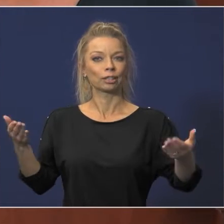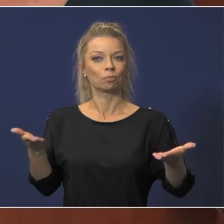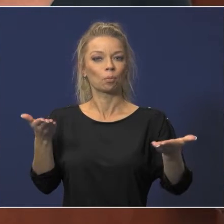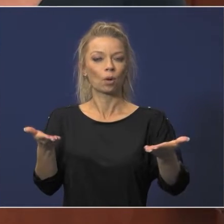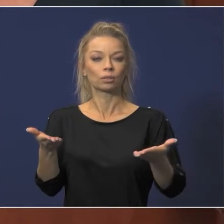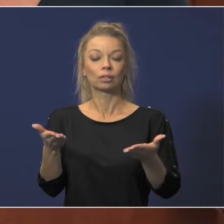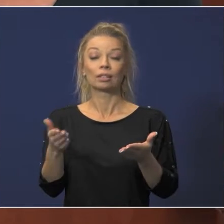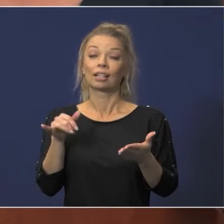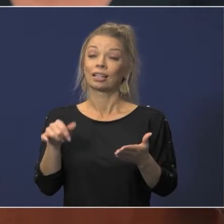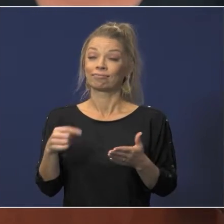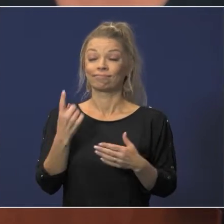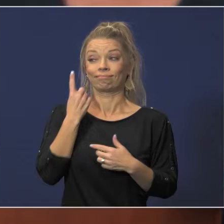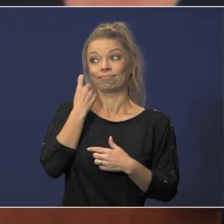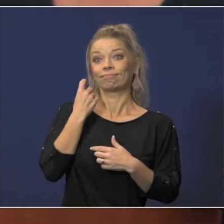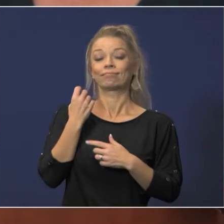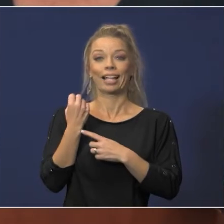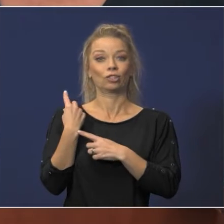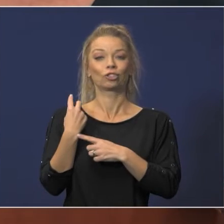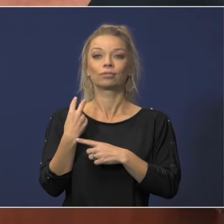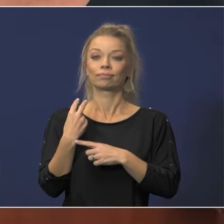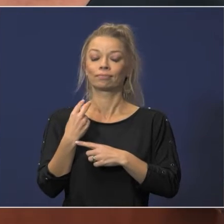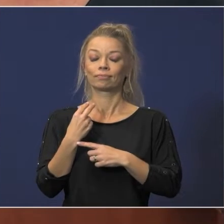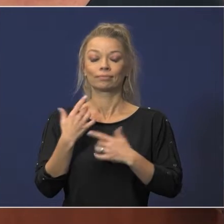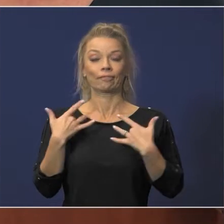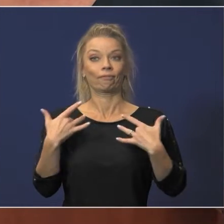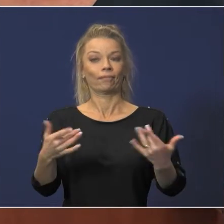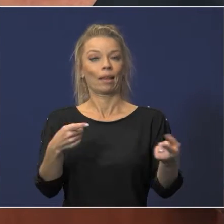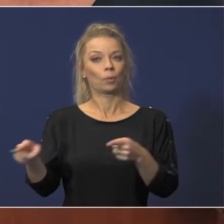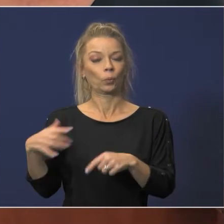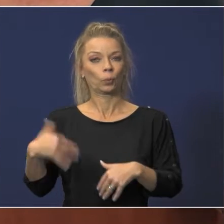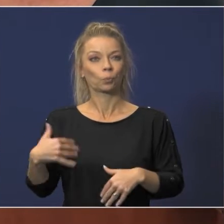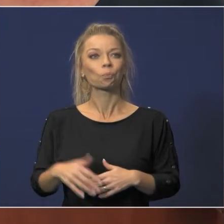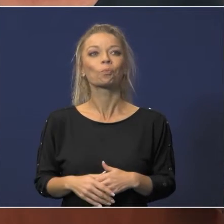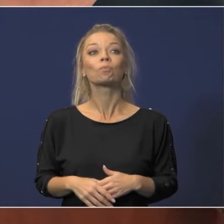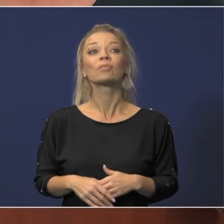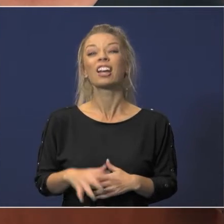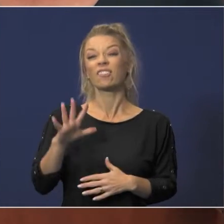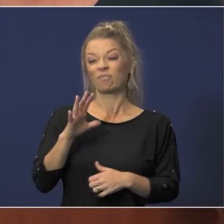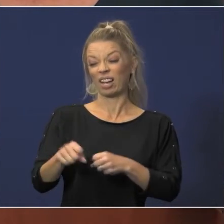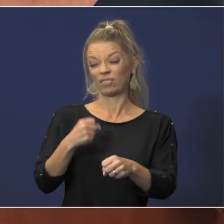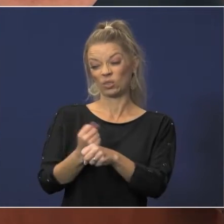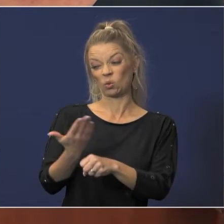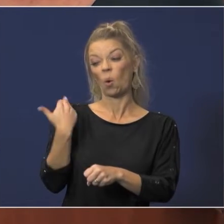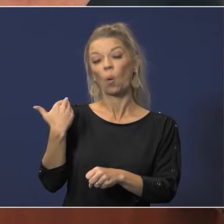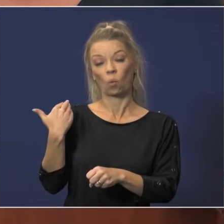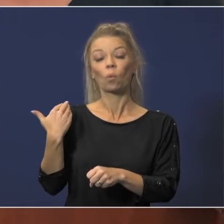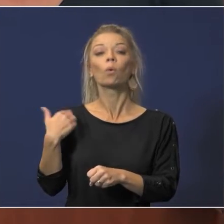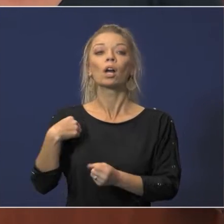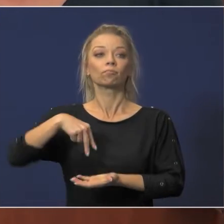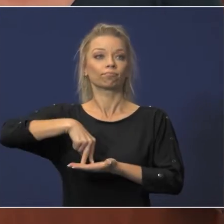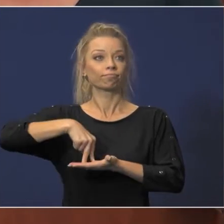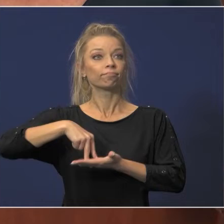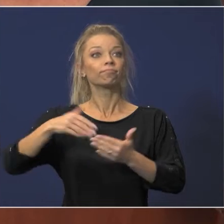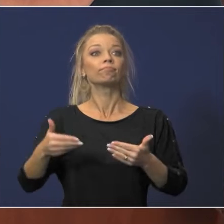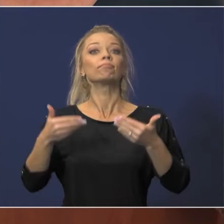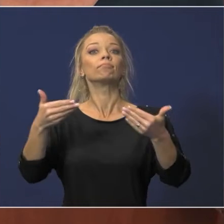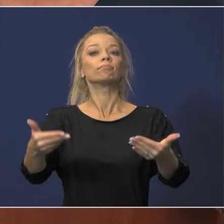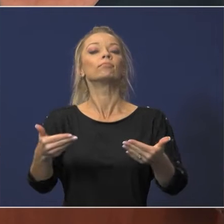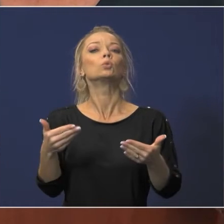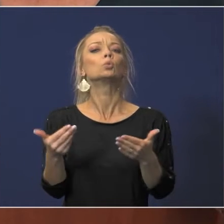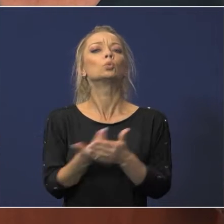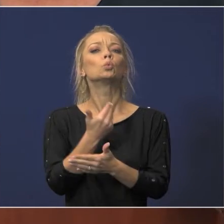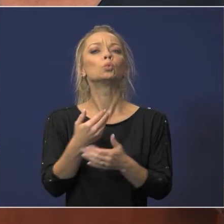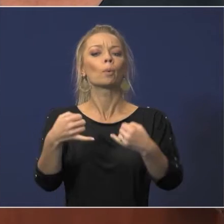board members if you recall it was this time five years ago that I stood here and proposed a new boundary line new boundary lines for wells elementary